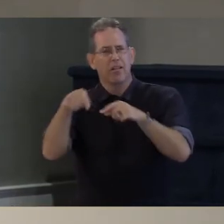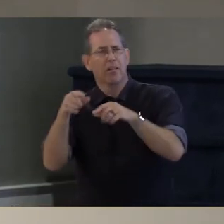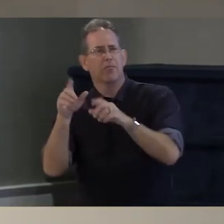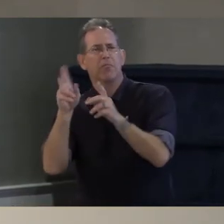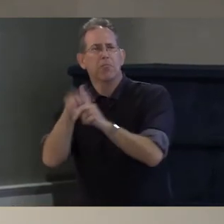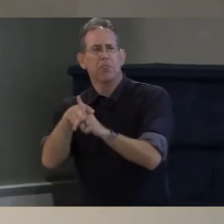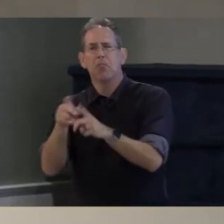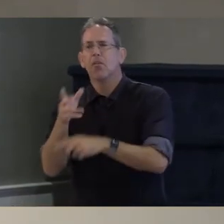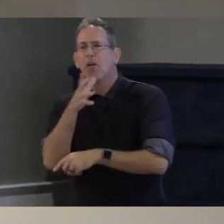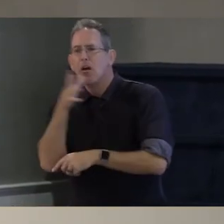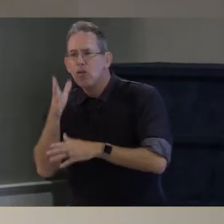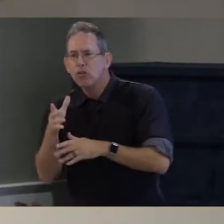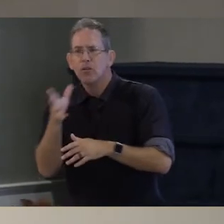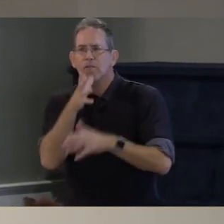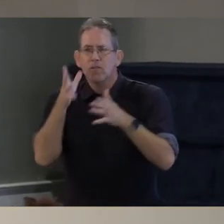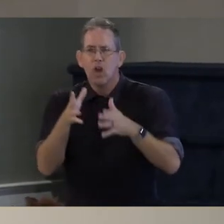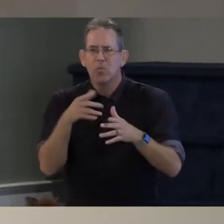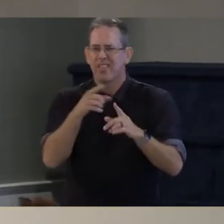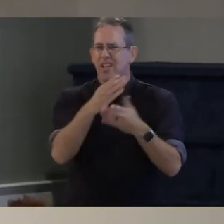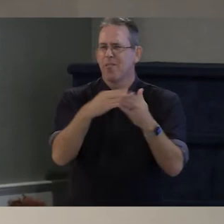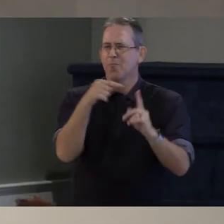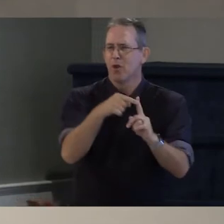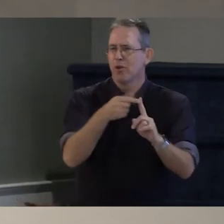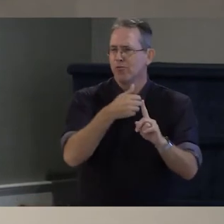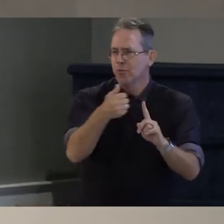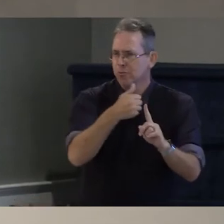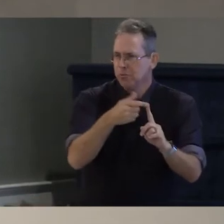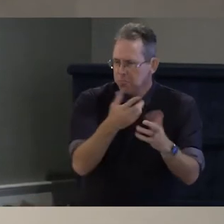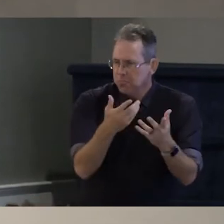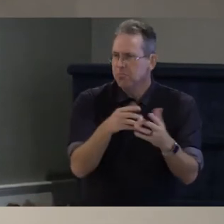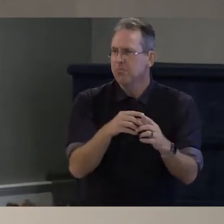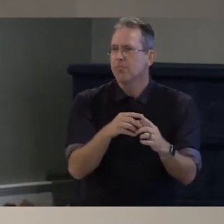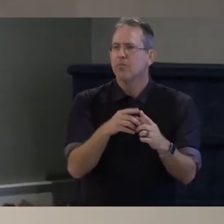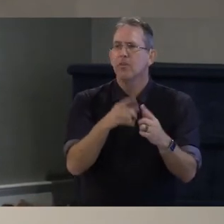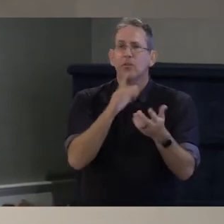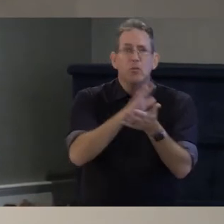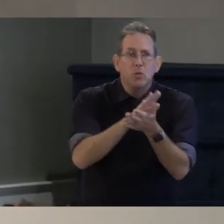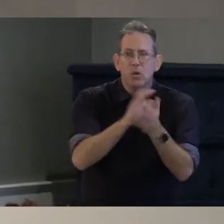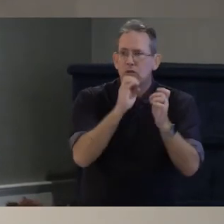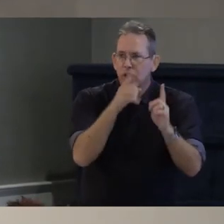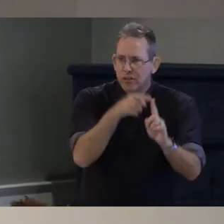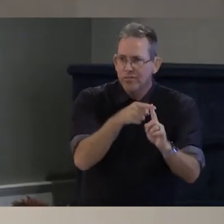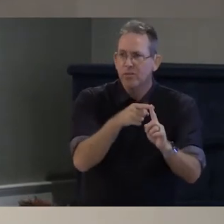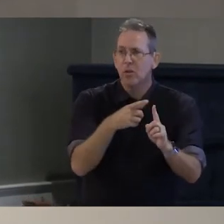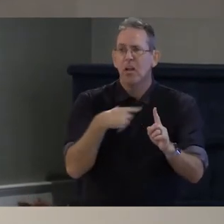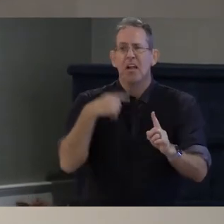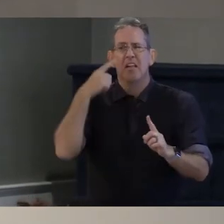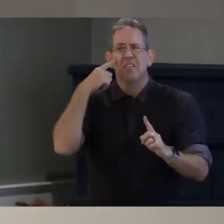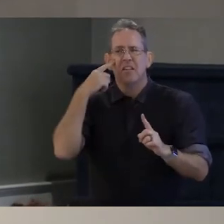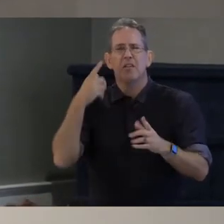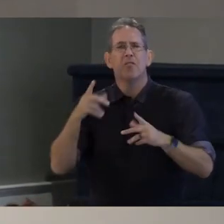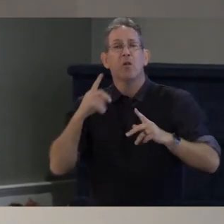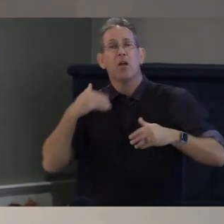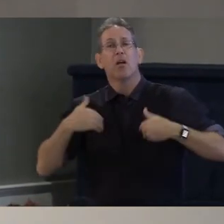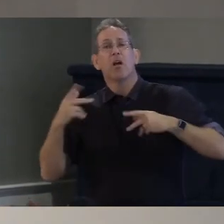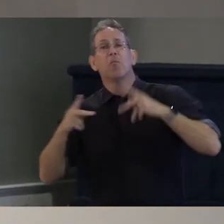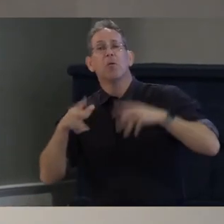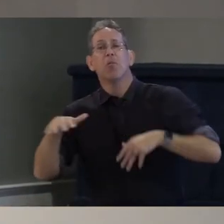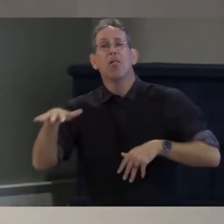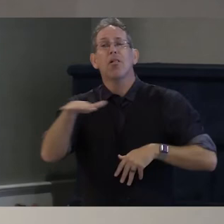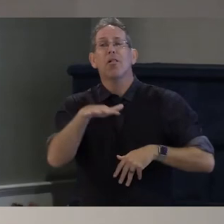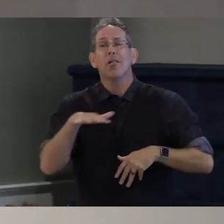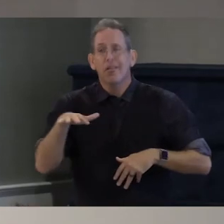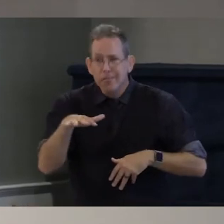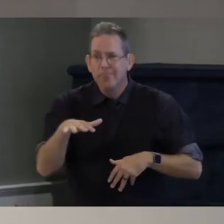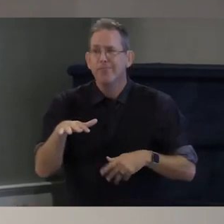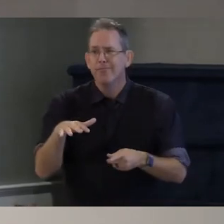fall under the umbrella of health care and i think that would give us an opportunity to have young people who are all